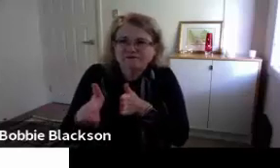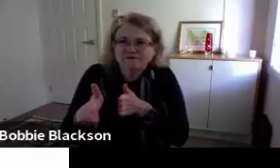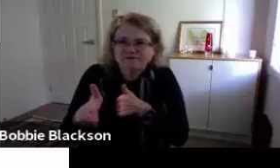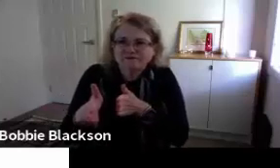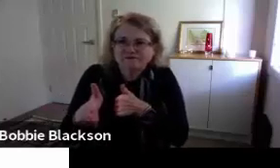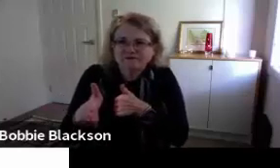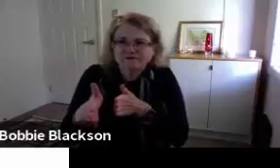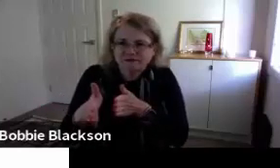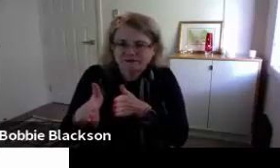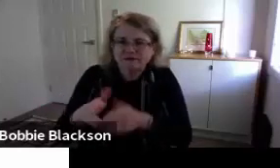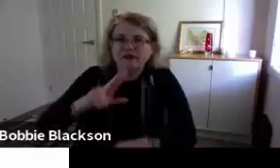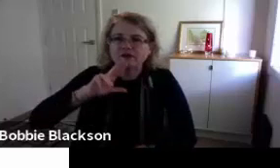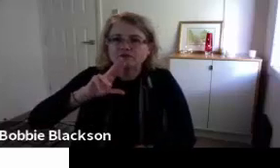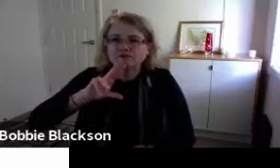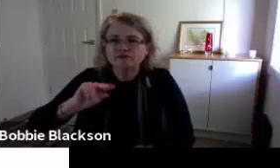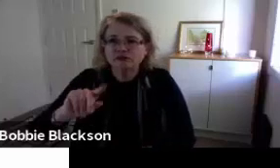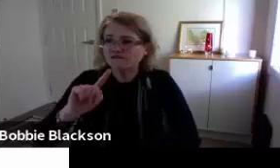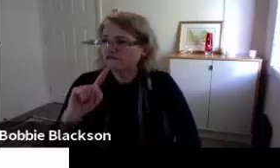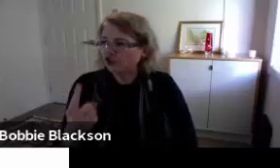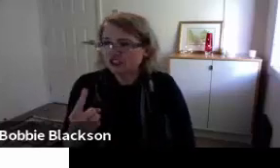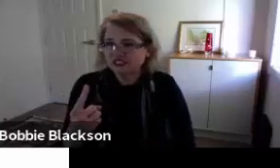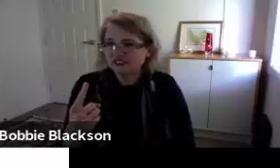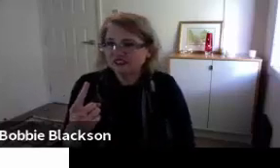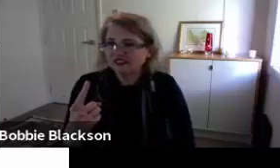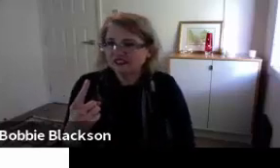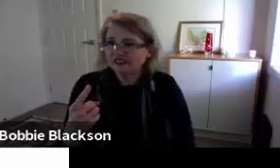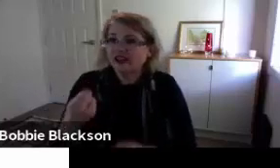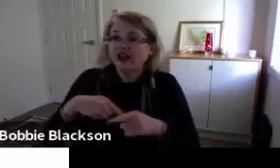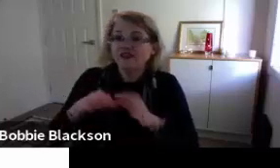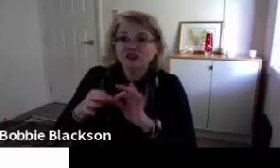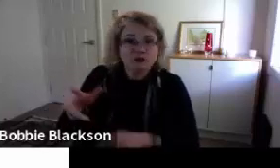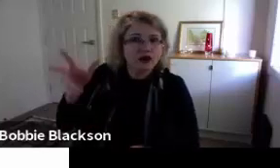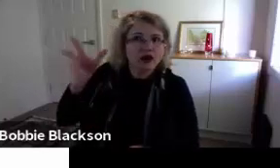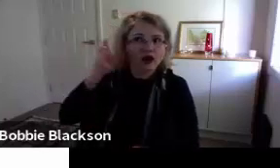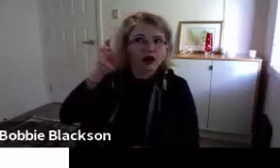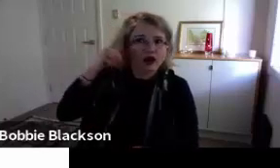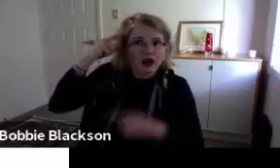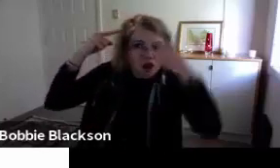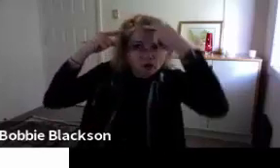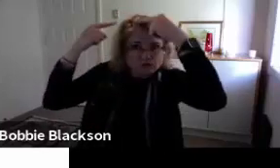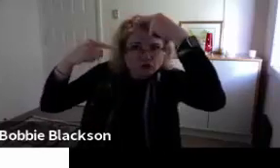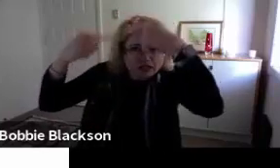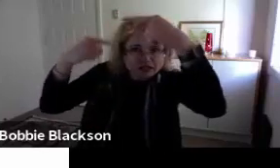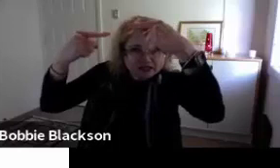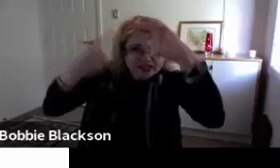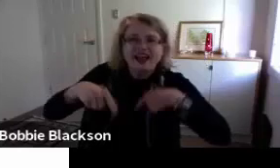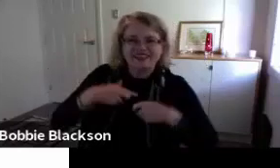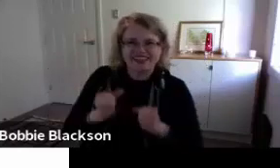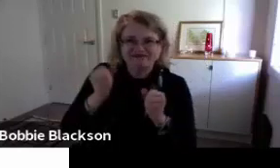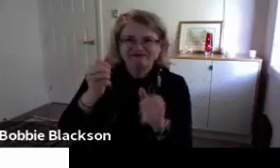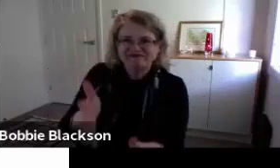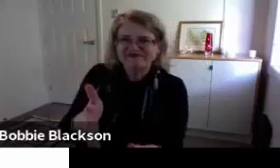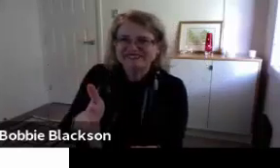But more commonly, there will be a consecutive interpreting process, which means that the speaker